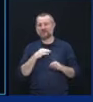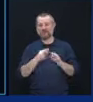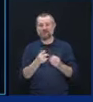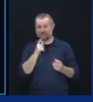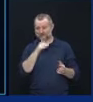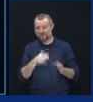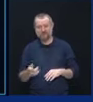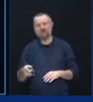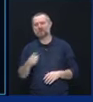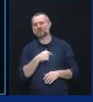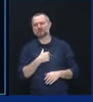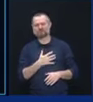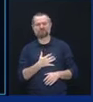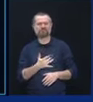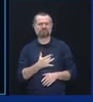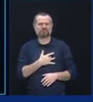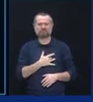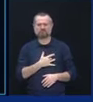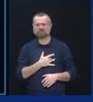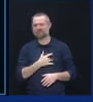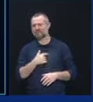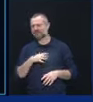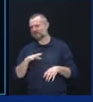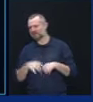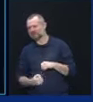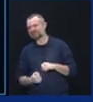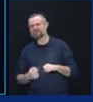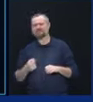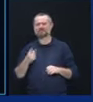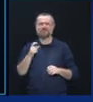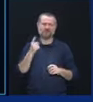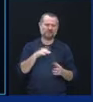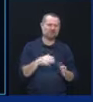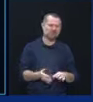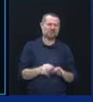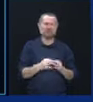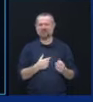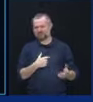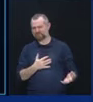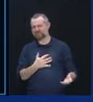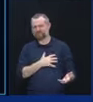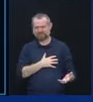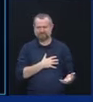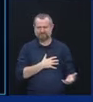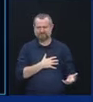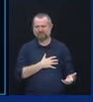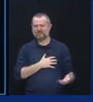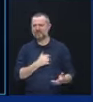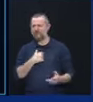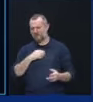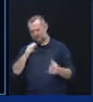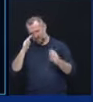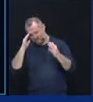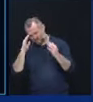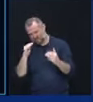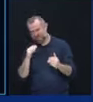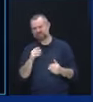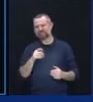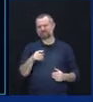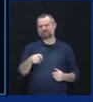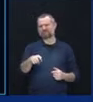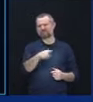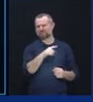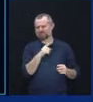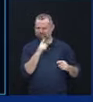think about the sorrow that they've experienced because of their loss. I do hope that they find the strength in the memories of